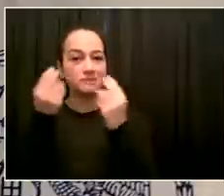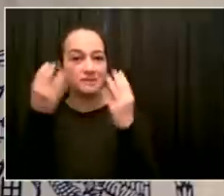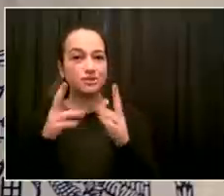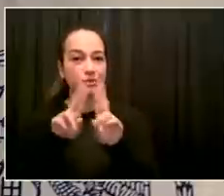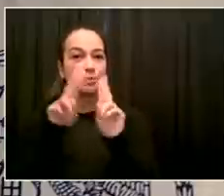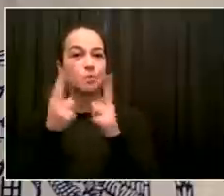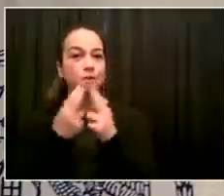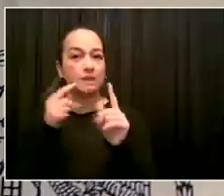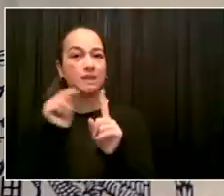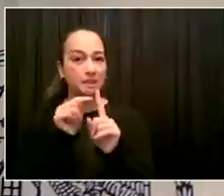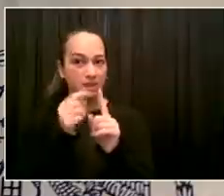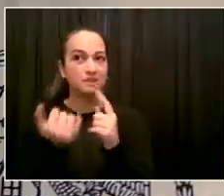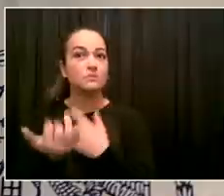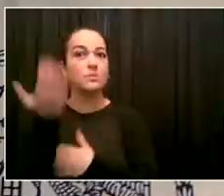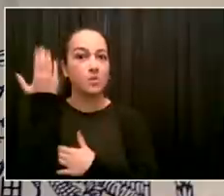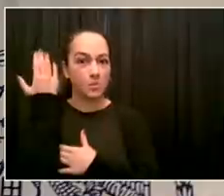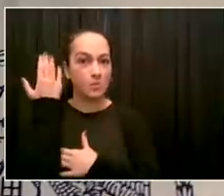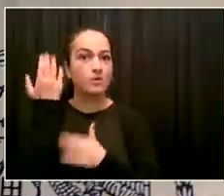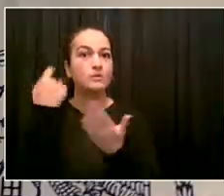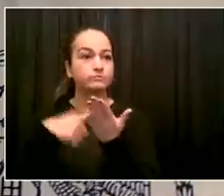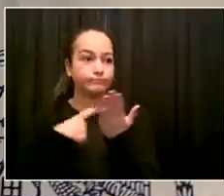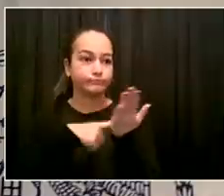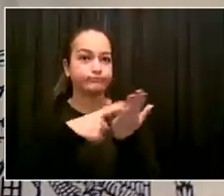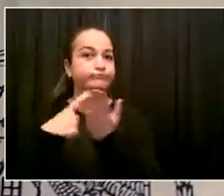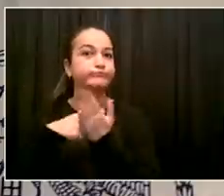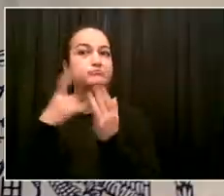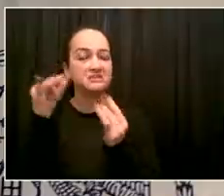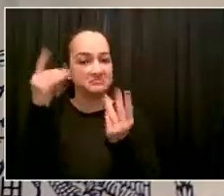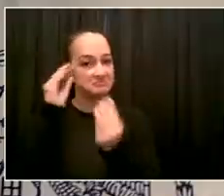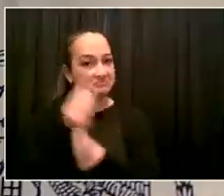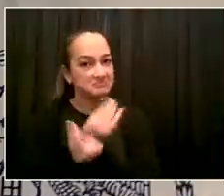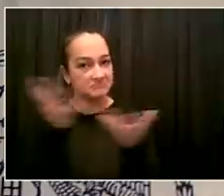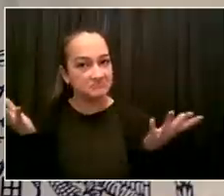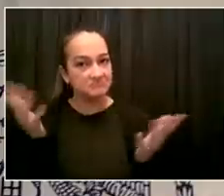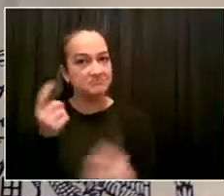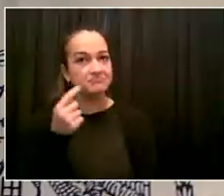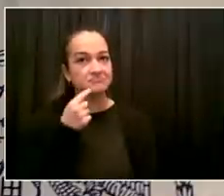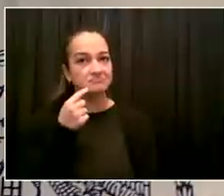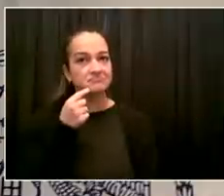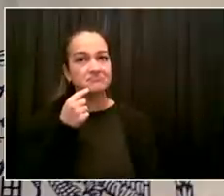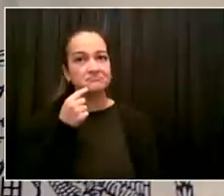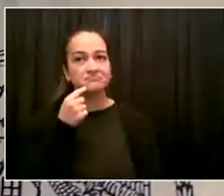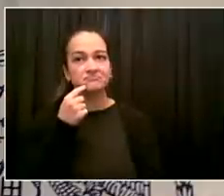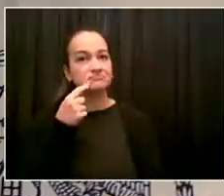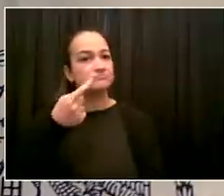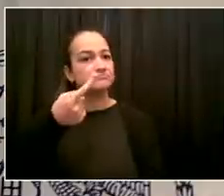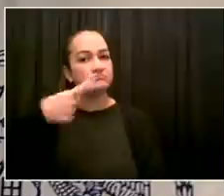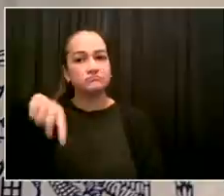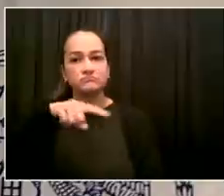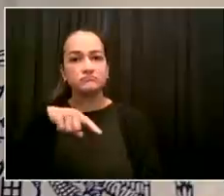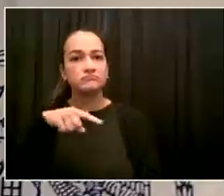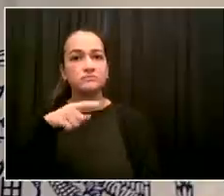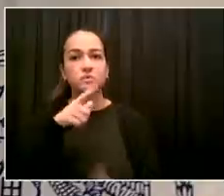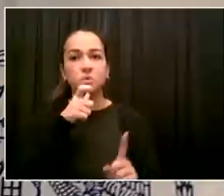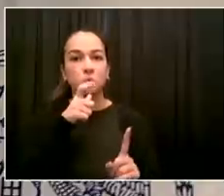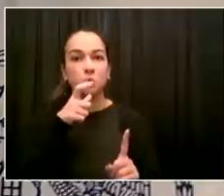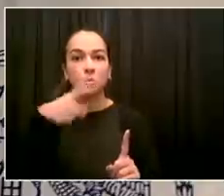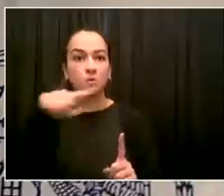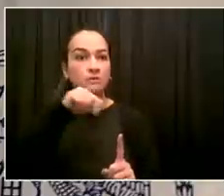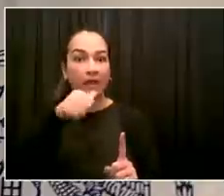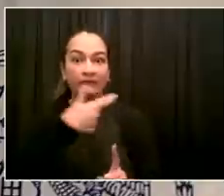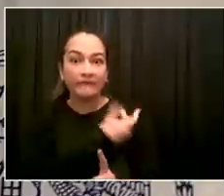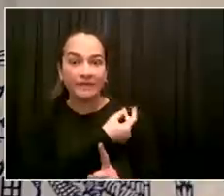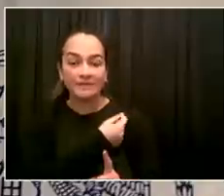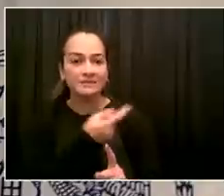saying they're not allowed to report to the building, and that they notified you guys or the DOE about this at 6.15 in the morning, and it wasn't fixed